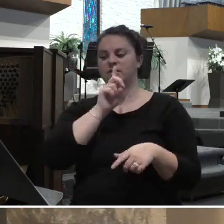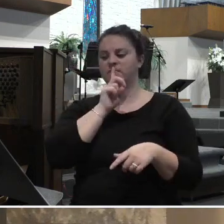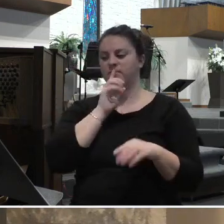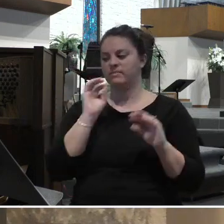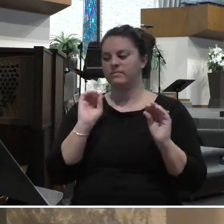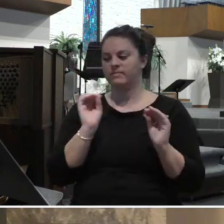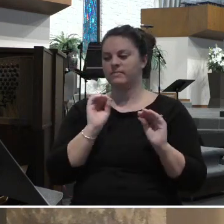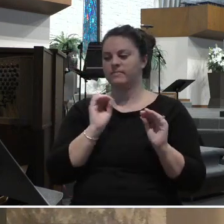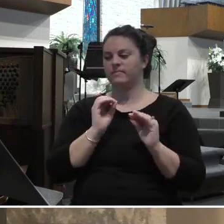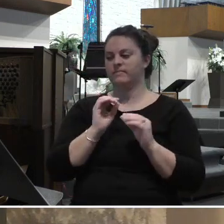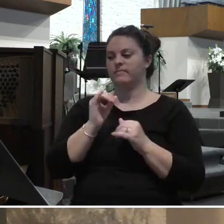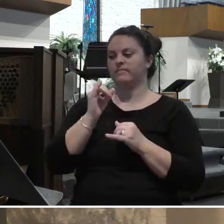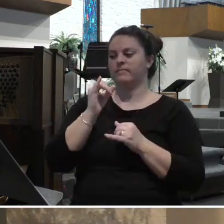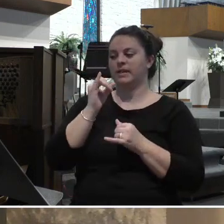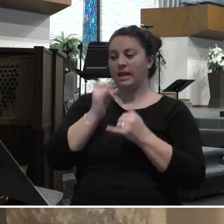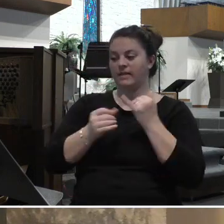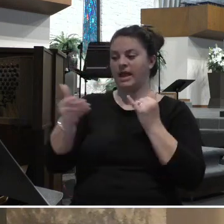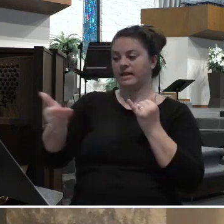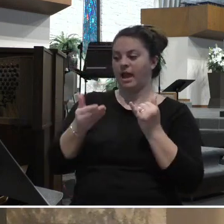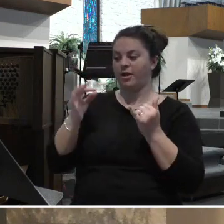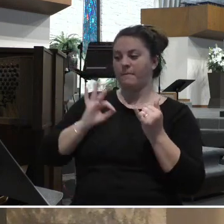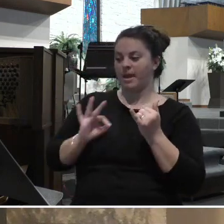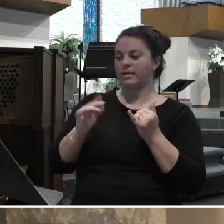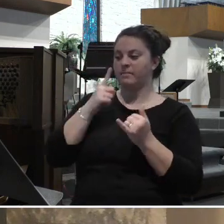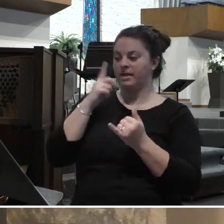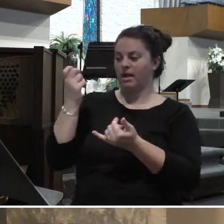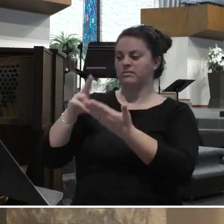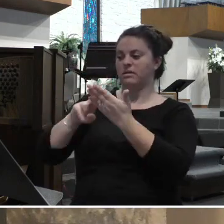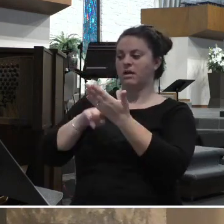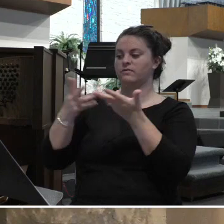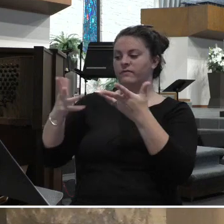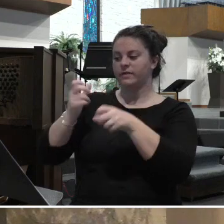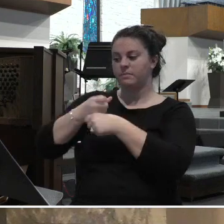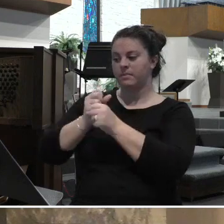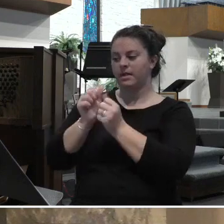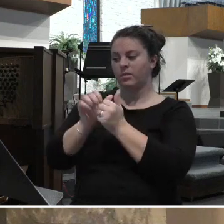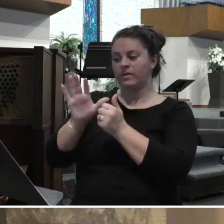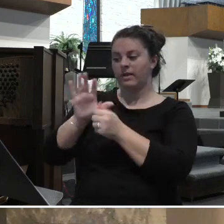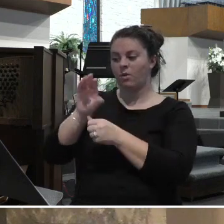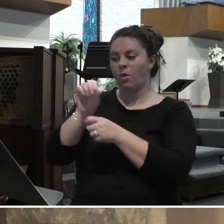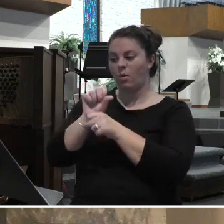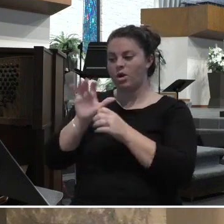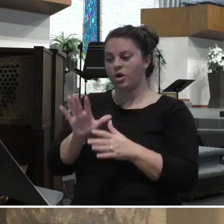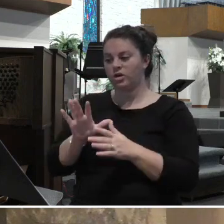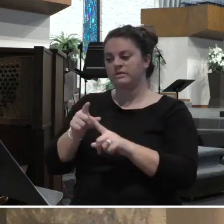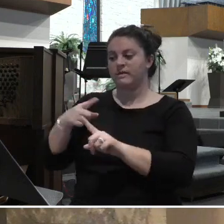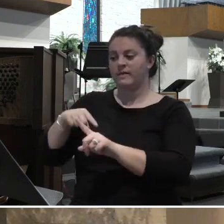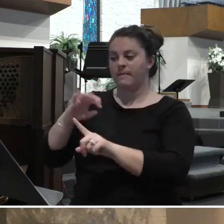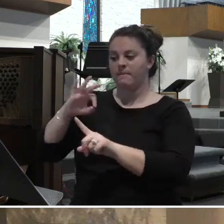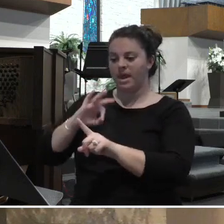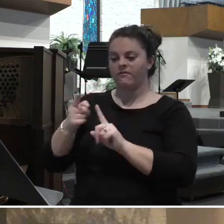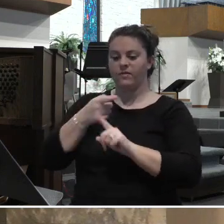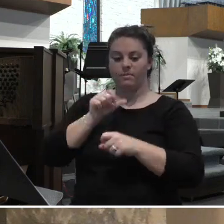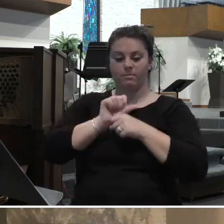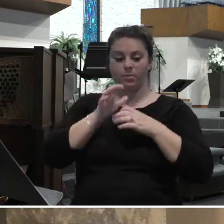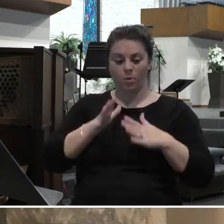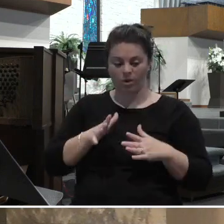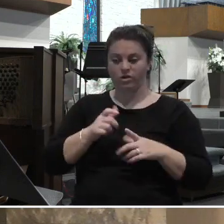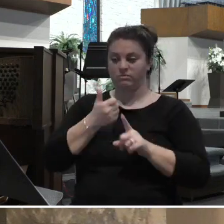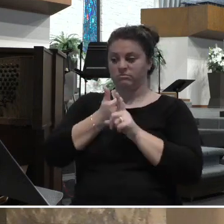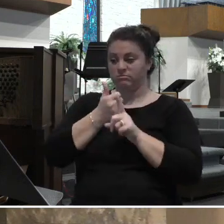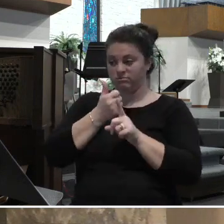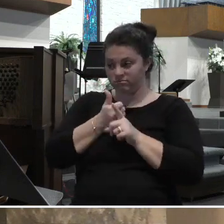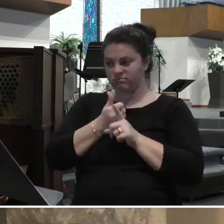to eat. And the rich recognize their responsibility to those who are less well-off, a responsibility that includes